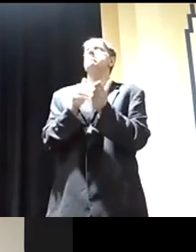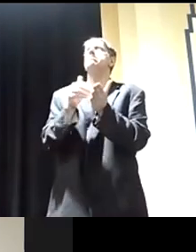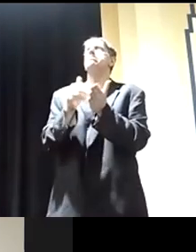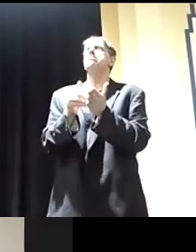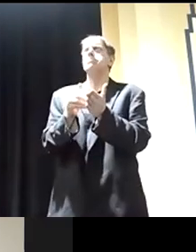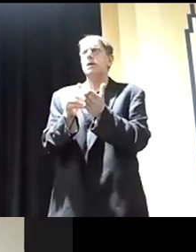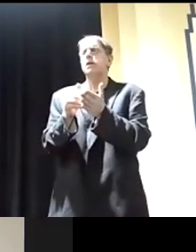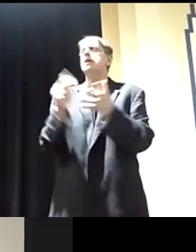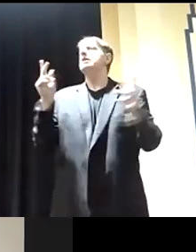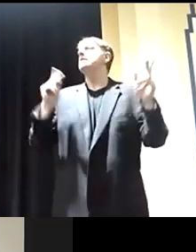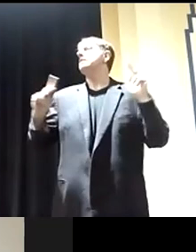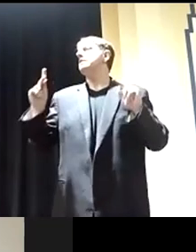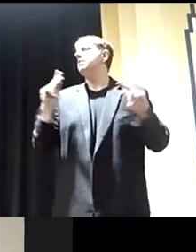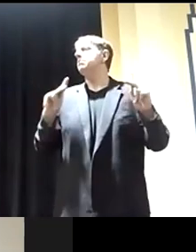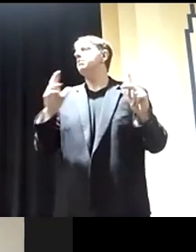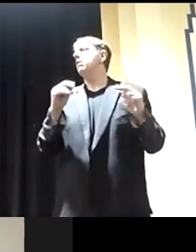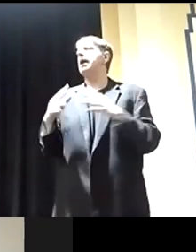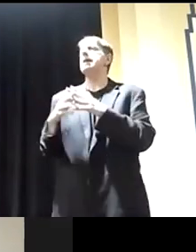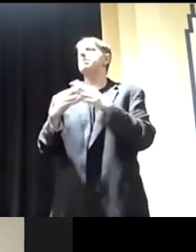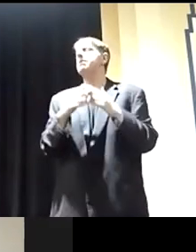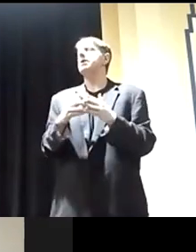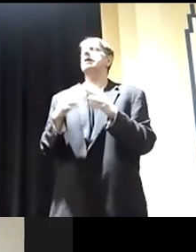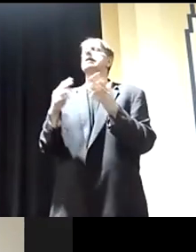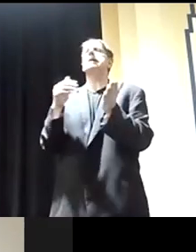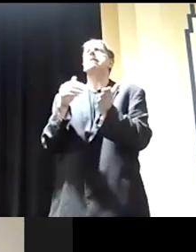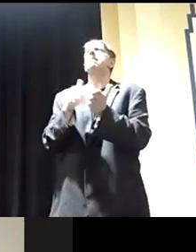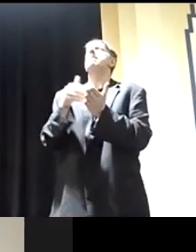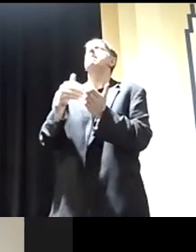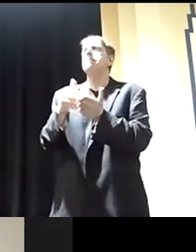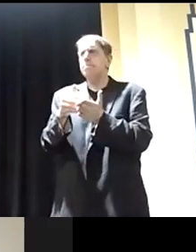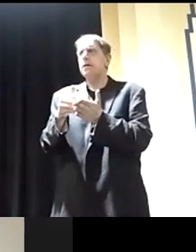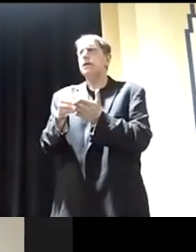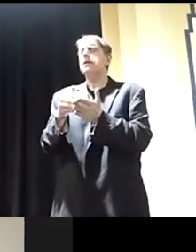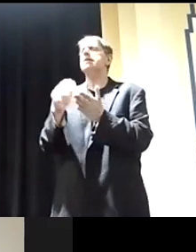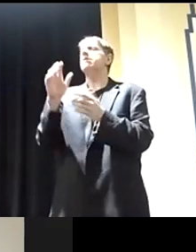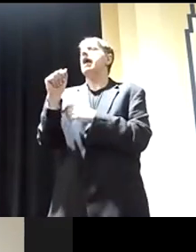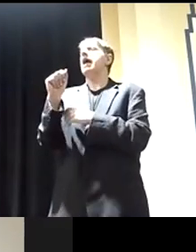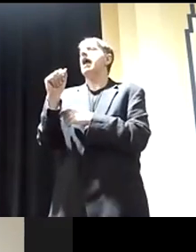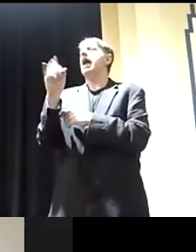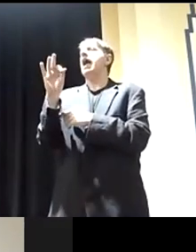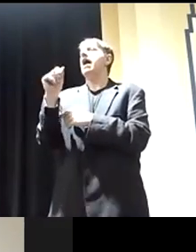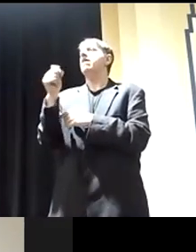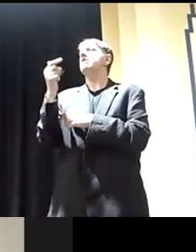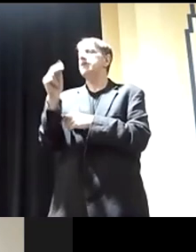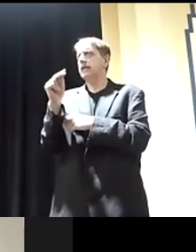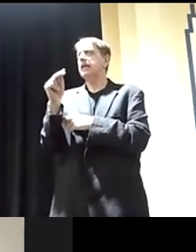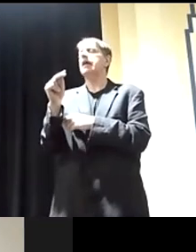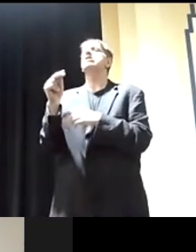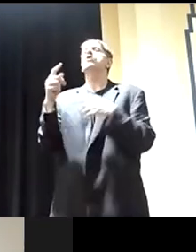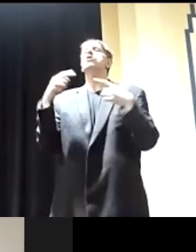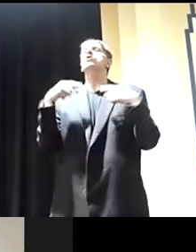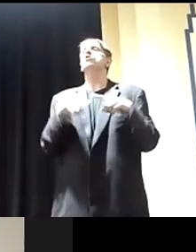Iraqis, and we still are in Iraq, and millions of Afghanis over these endless wars.